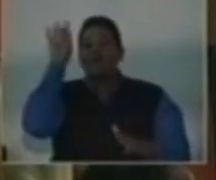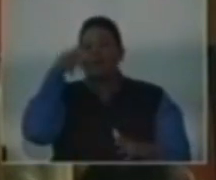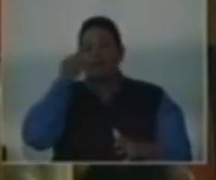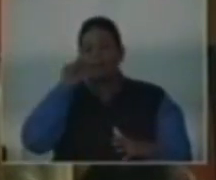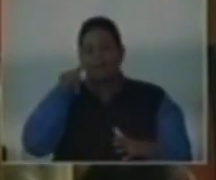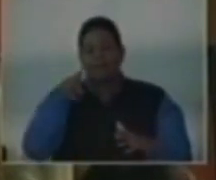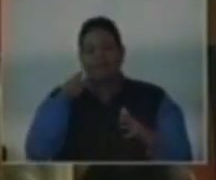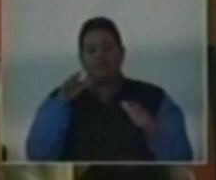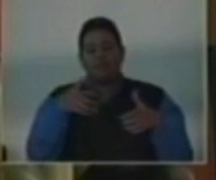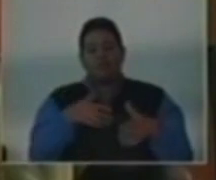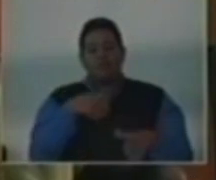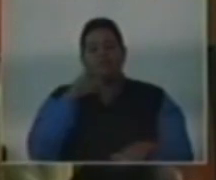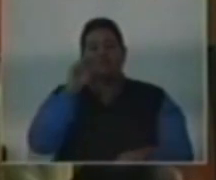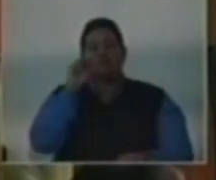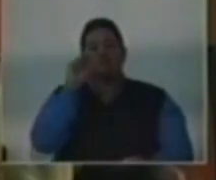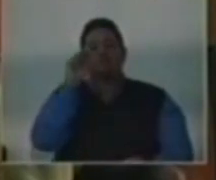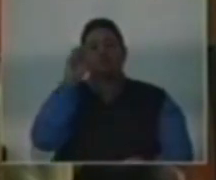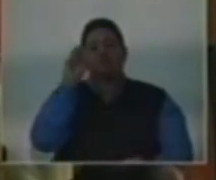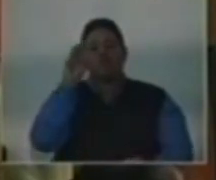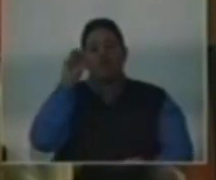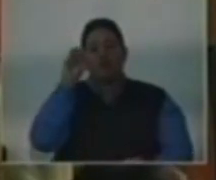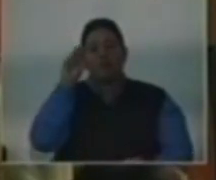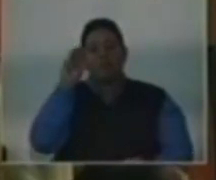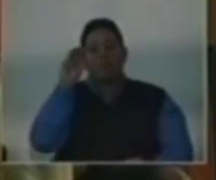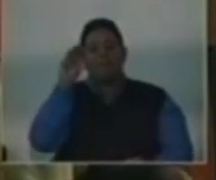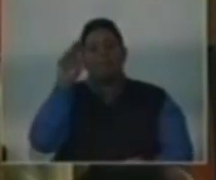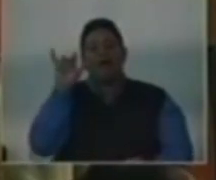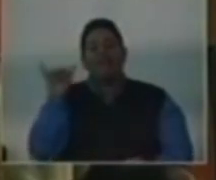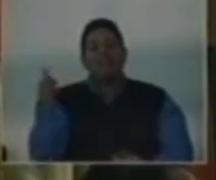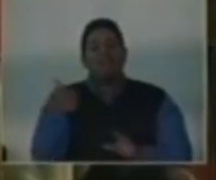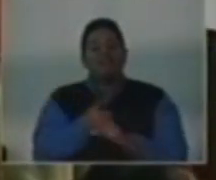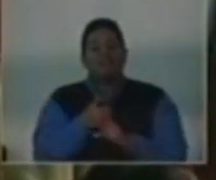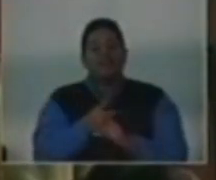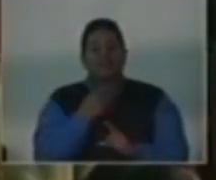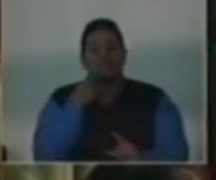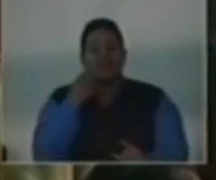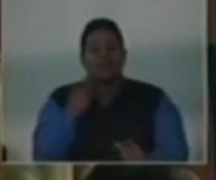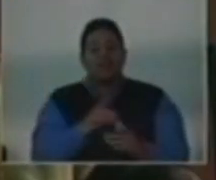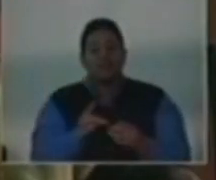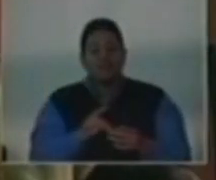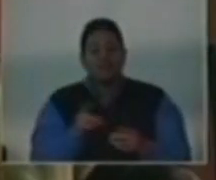was very clear. He said, he's one of my heroes.